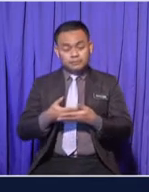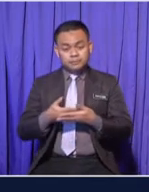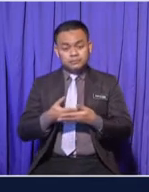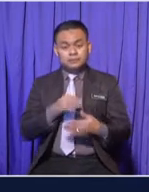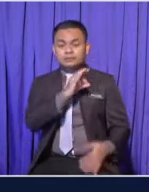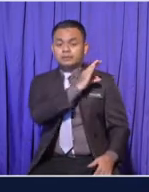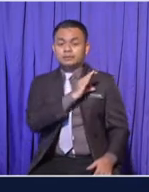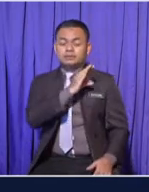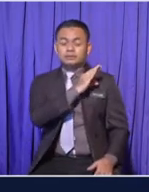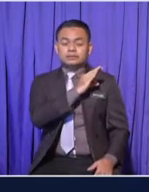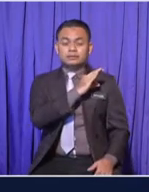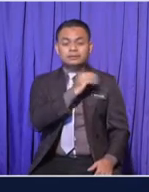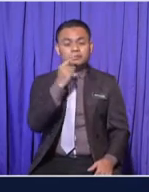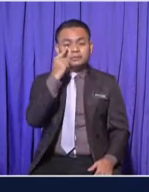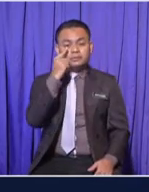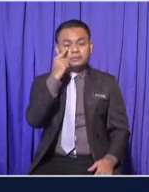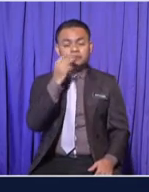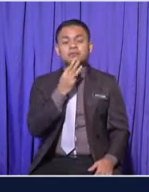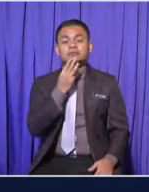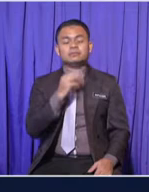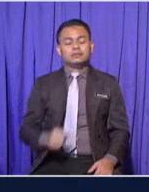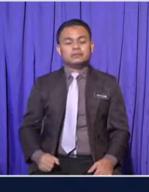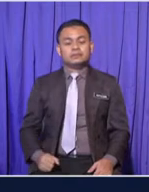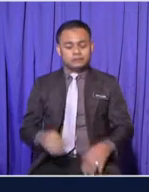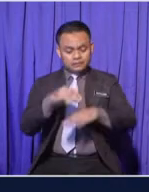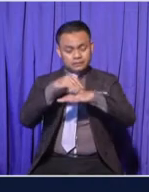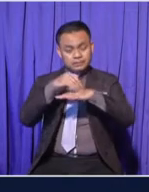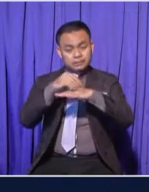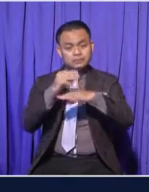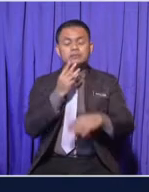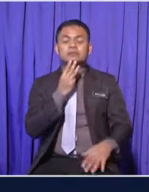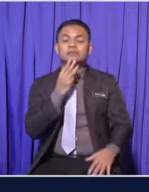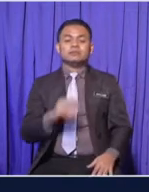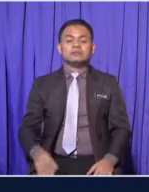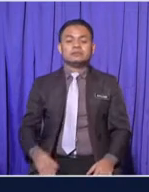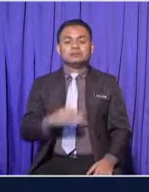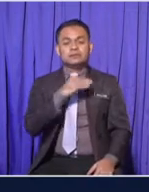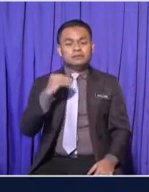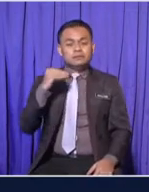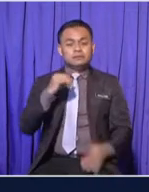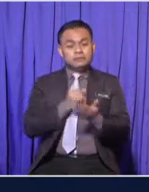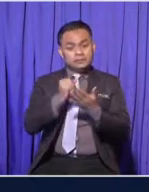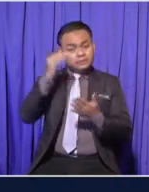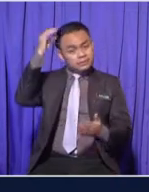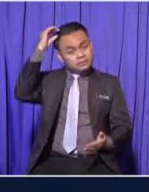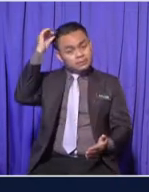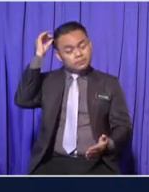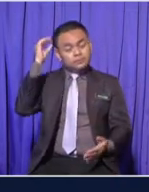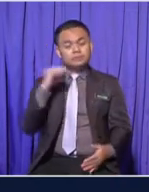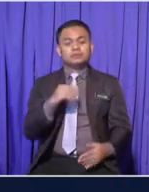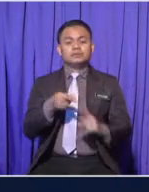of iris, the skin colour and their hair type from their parent or